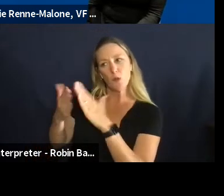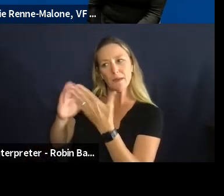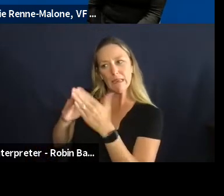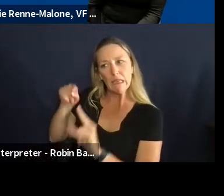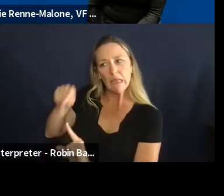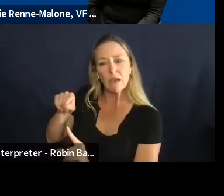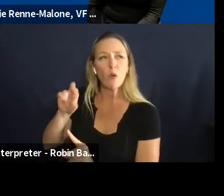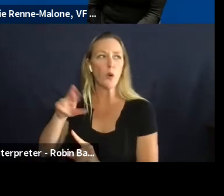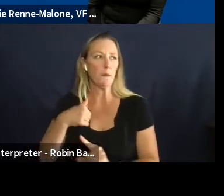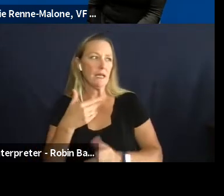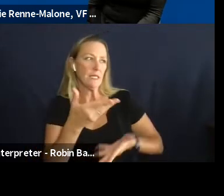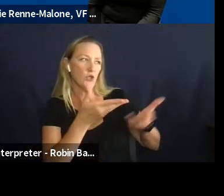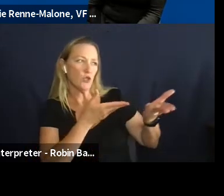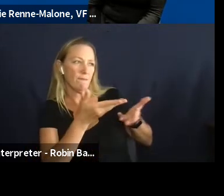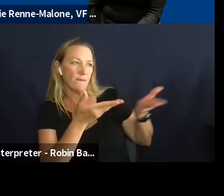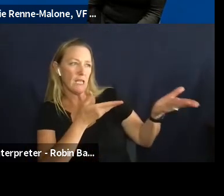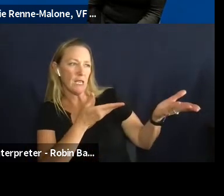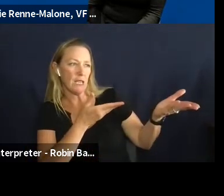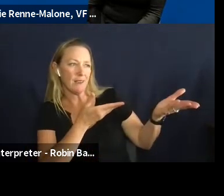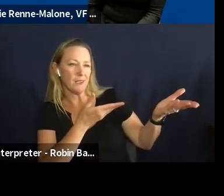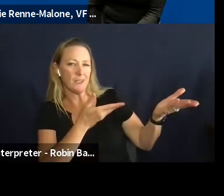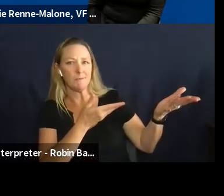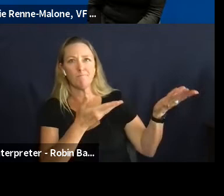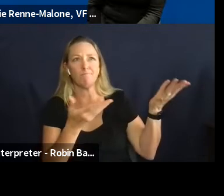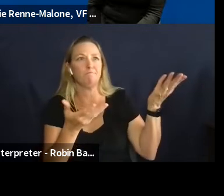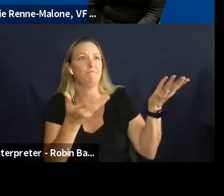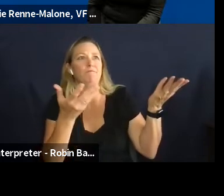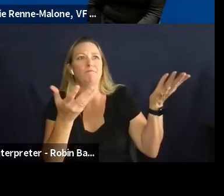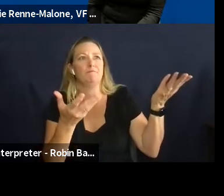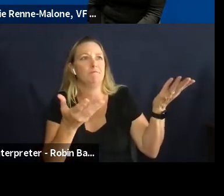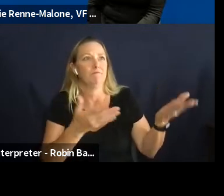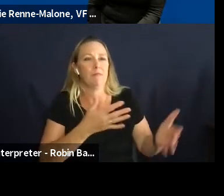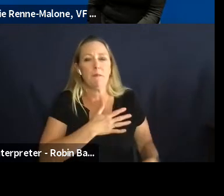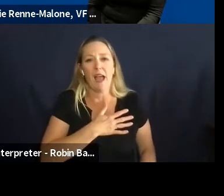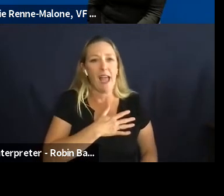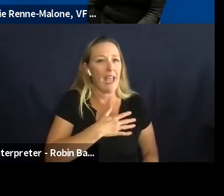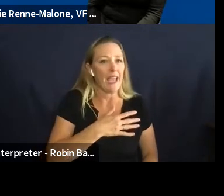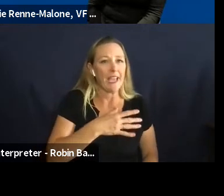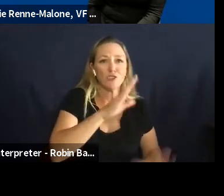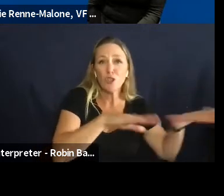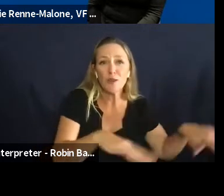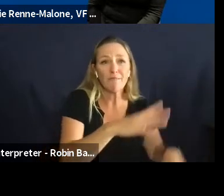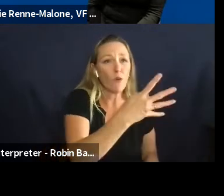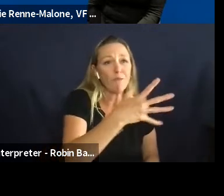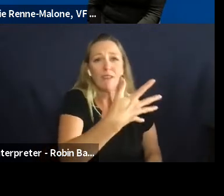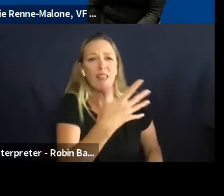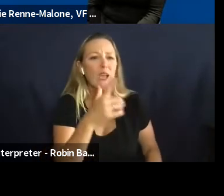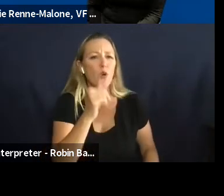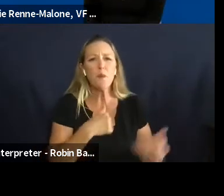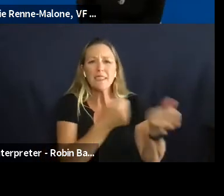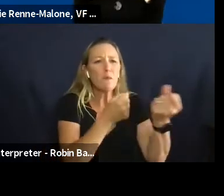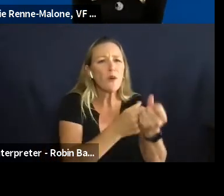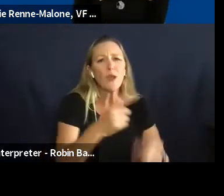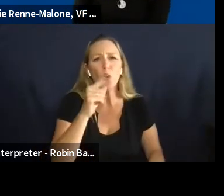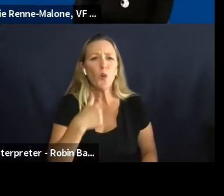i trying to serve my four or five my four fifth kid coming on the way time thing like who am i trying to serve and who am